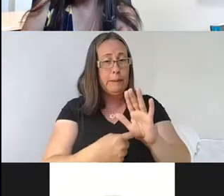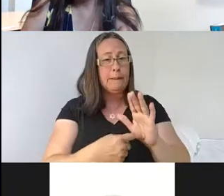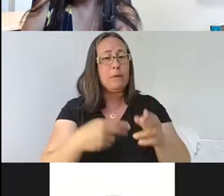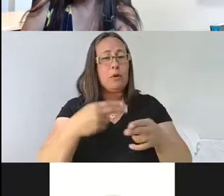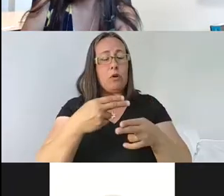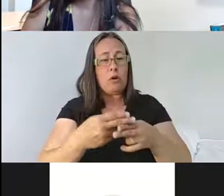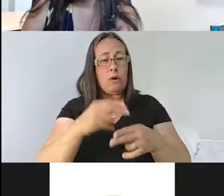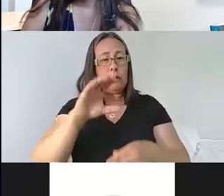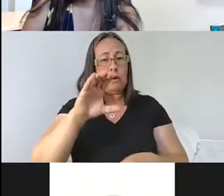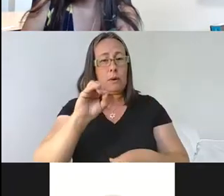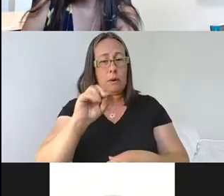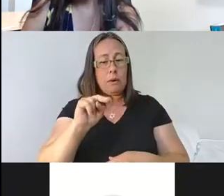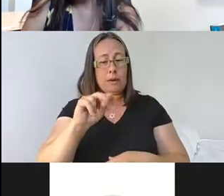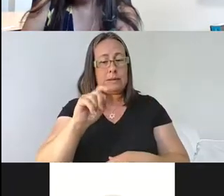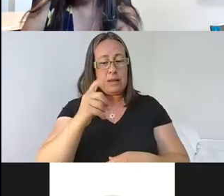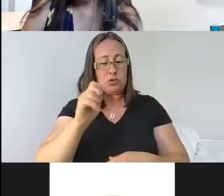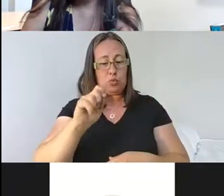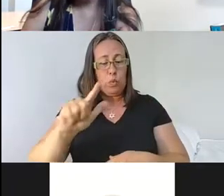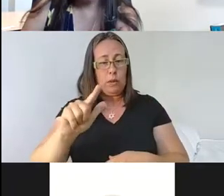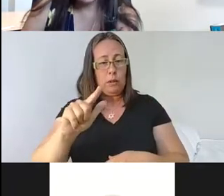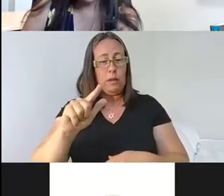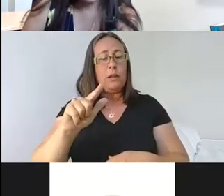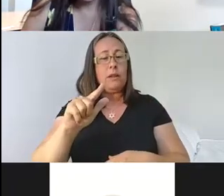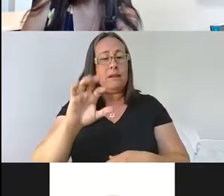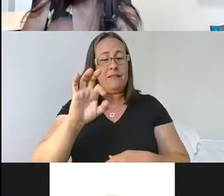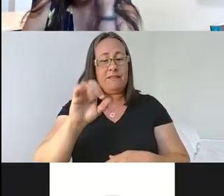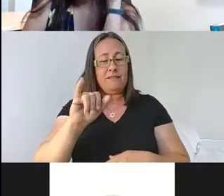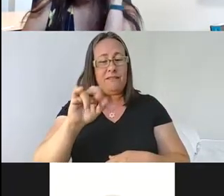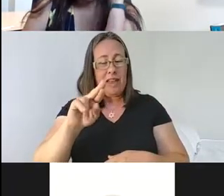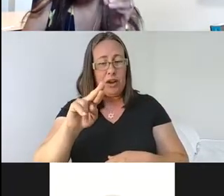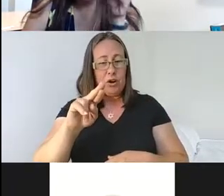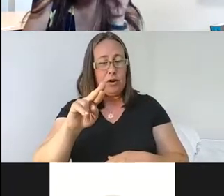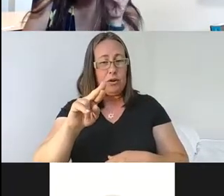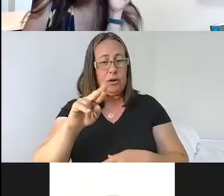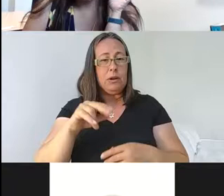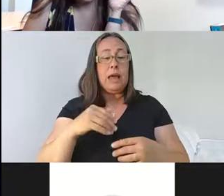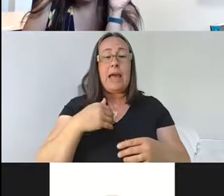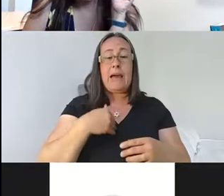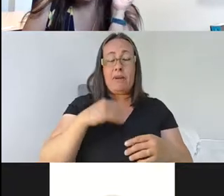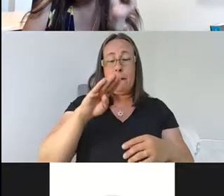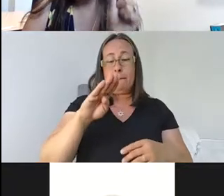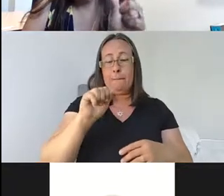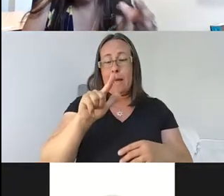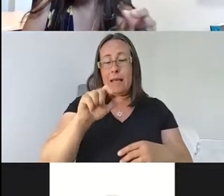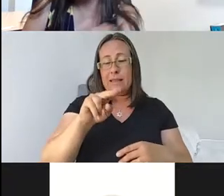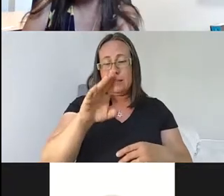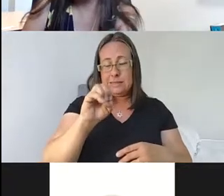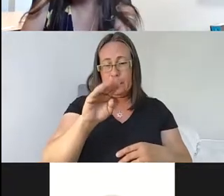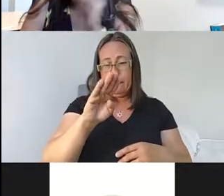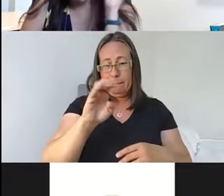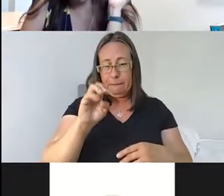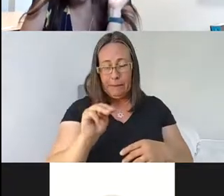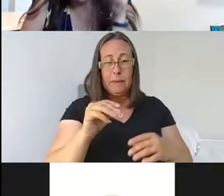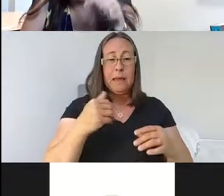contextual fear conditioning. So the balance beam is basically what it sounds like. We put the mice on a narrow tapered balance